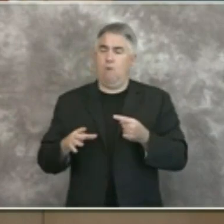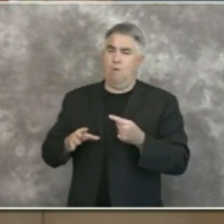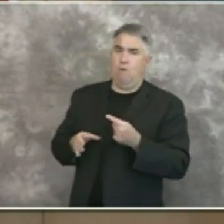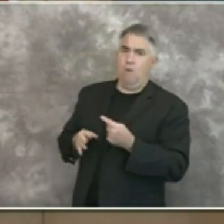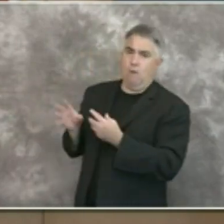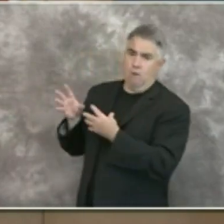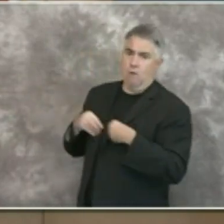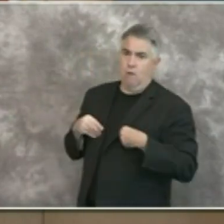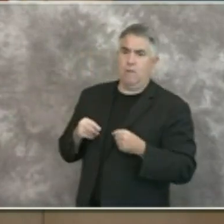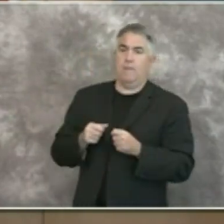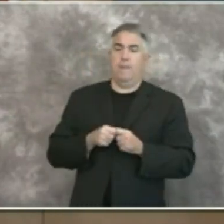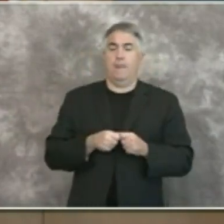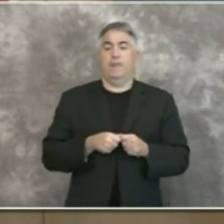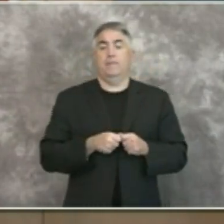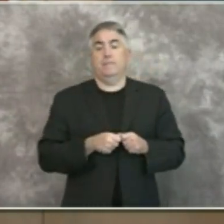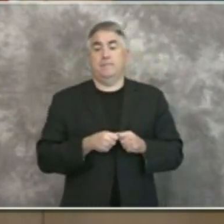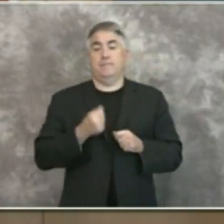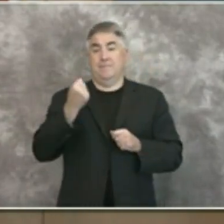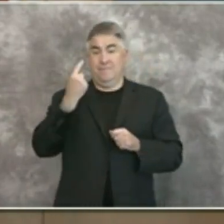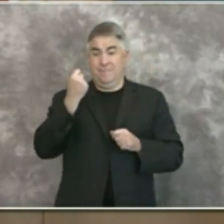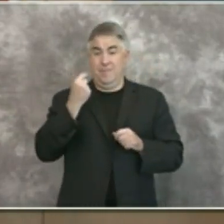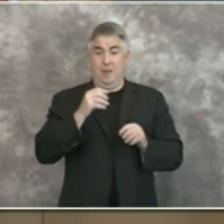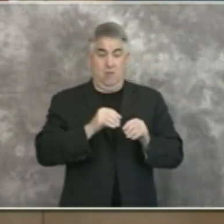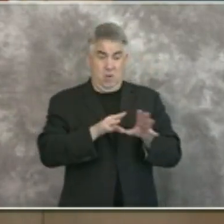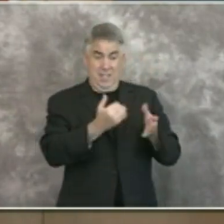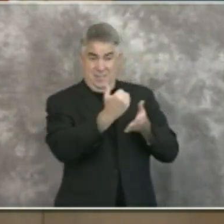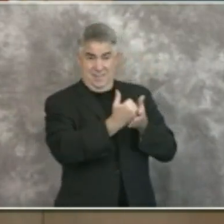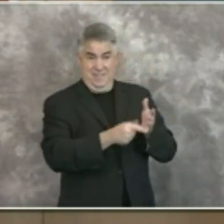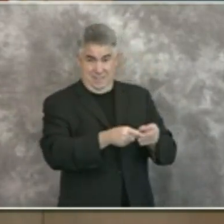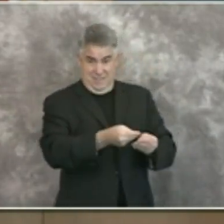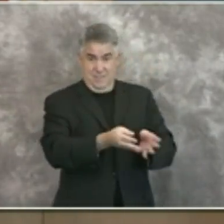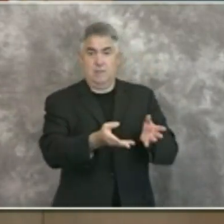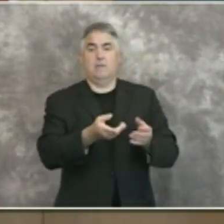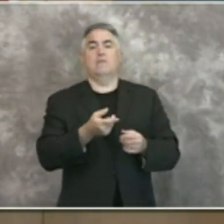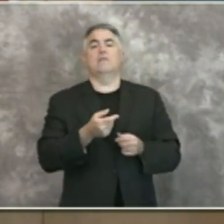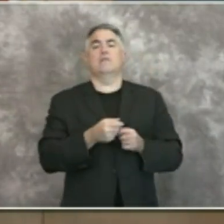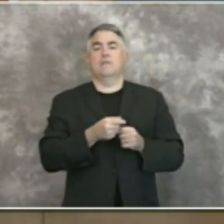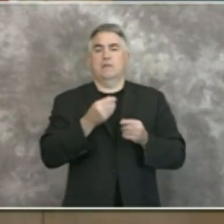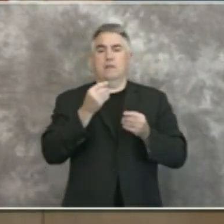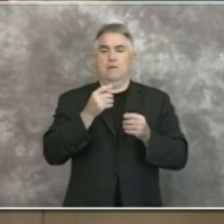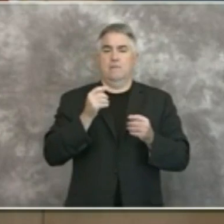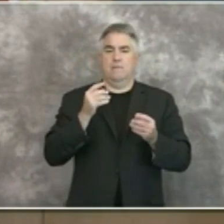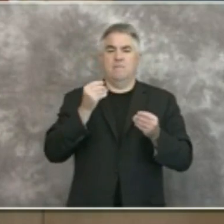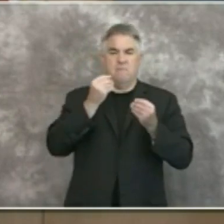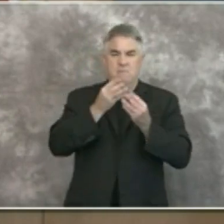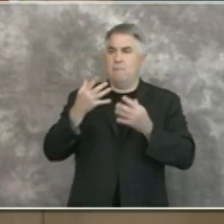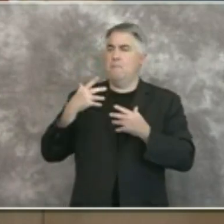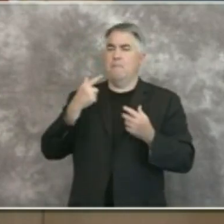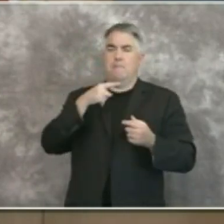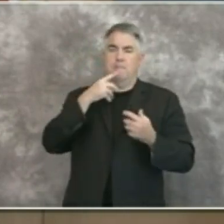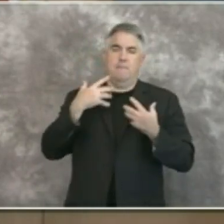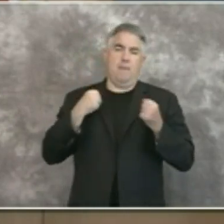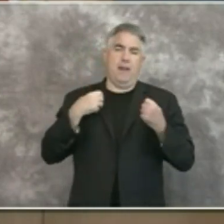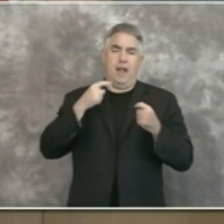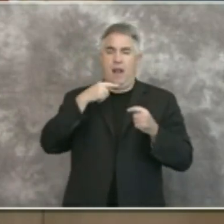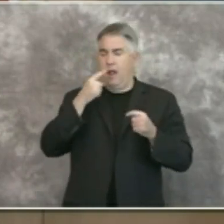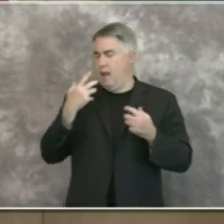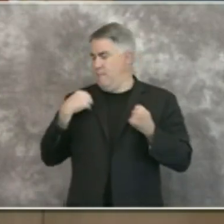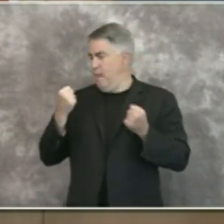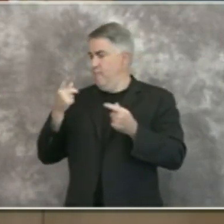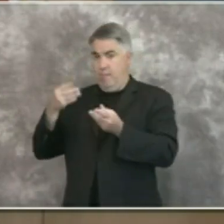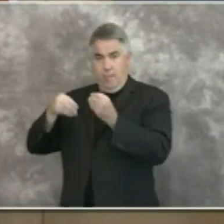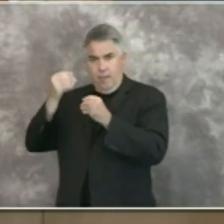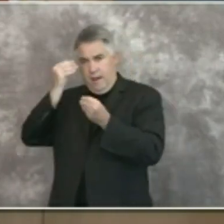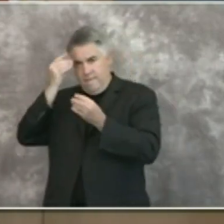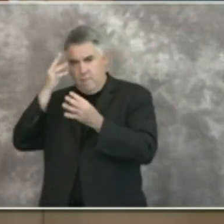guidance then it will be up to county public health officers to determine the when. As it stands right now we have not received any additional guidance since they made